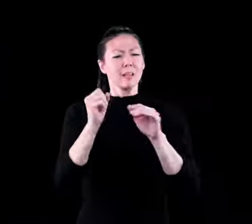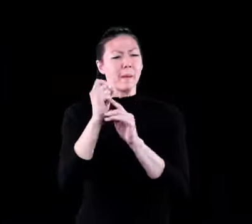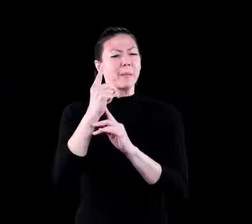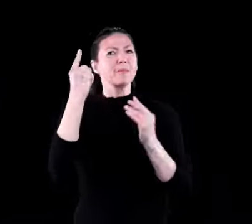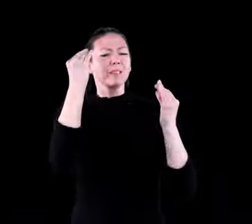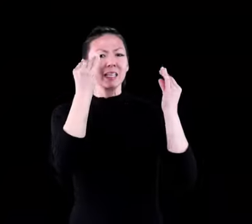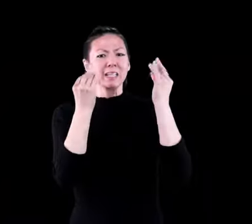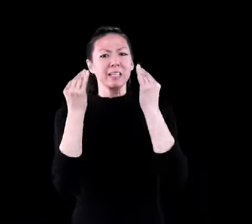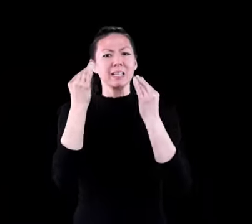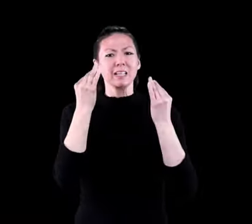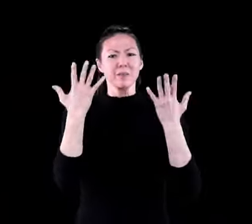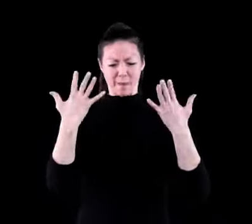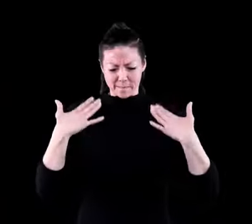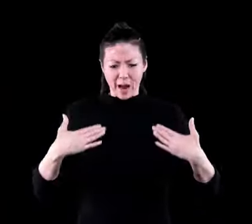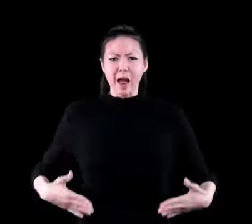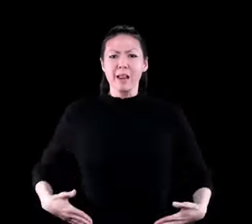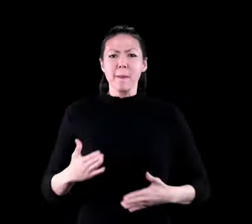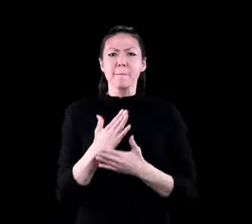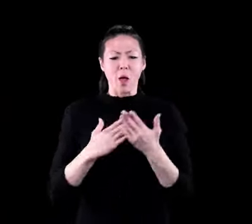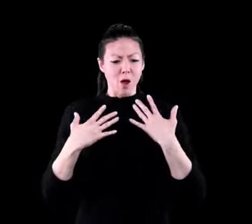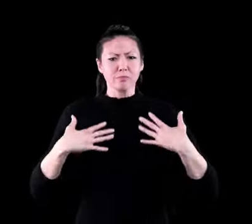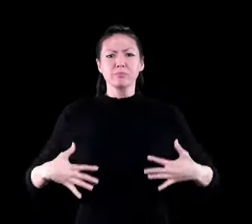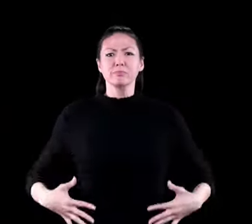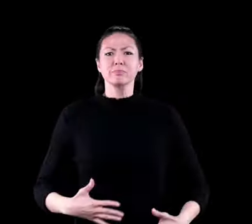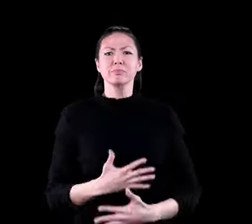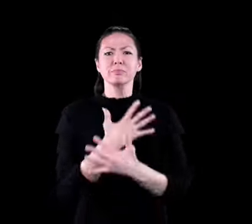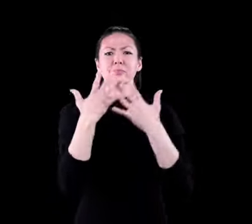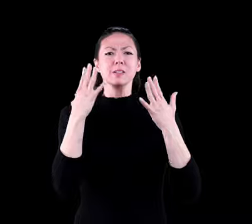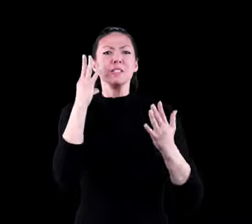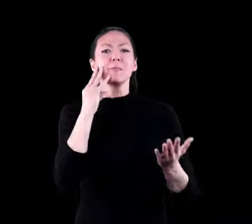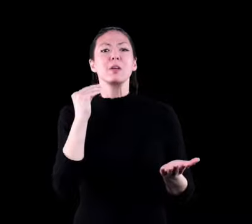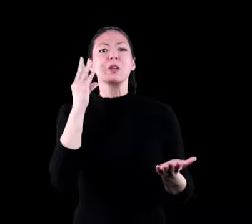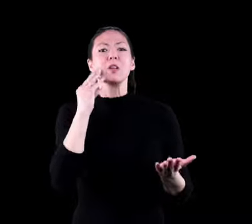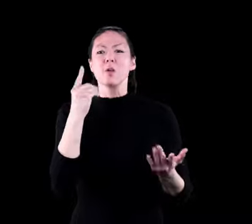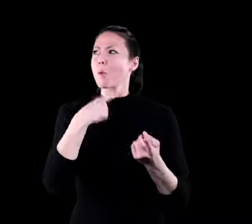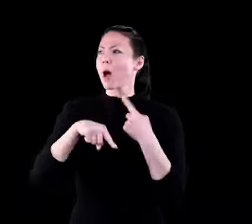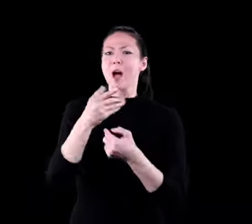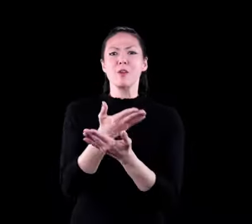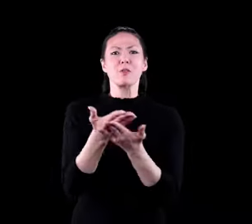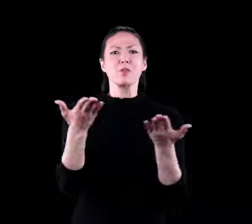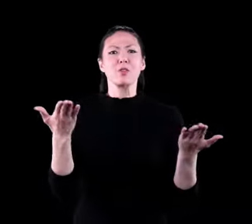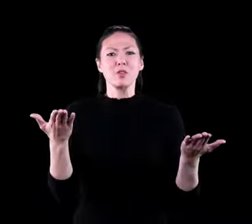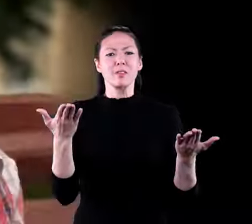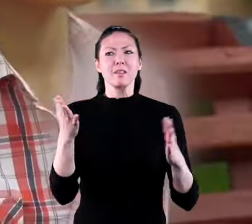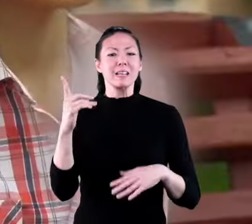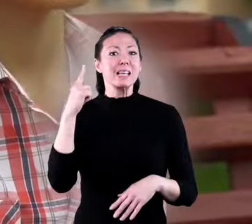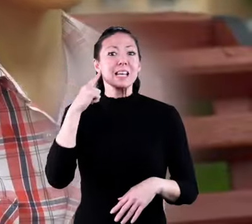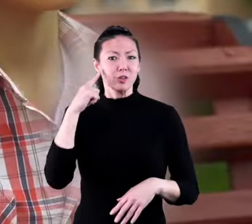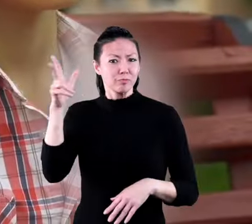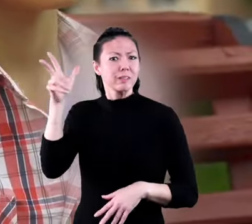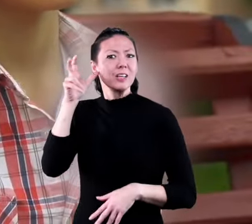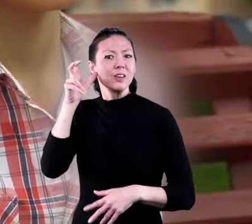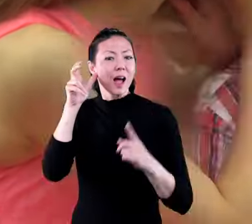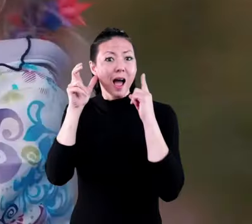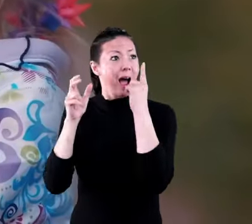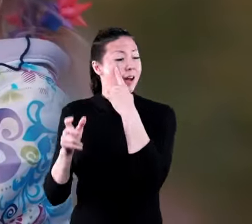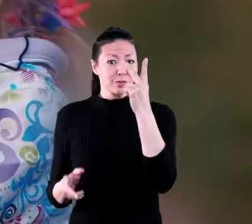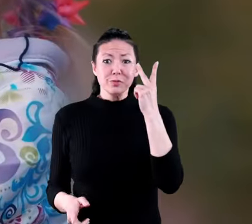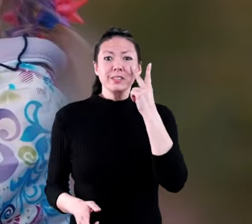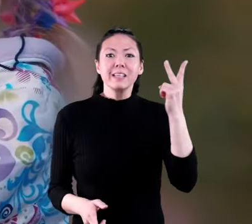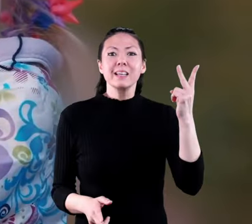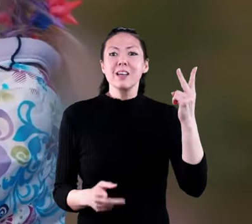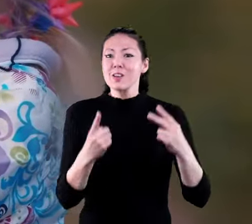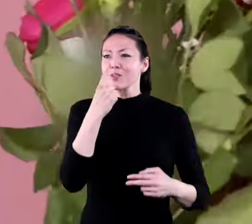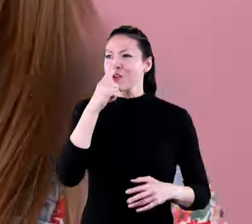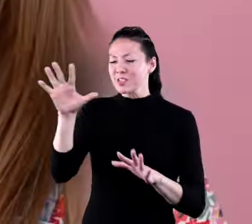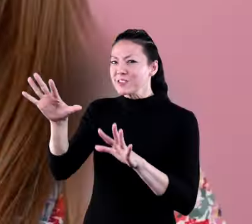a minute to think about the different body parts you use to experience all the things around you your ears to hear your eyes